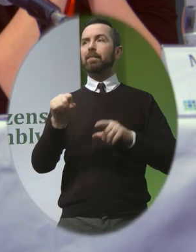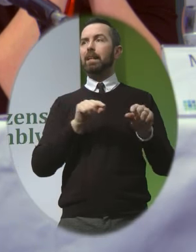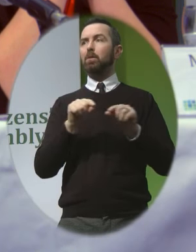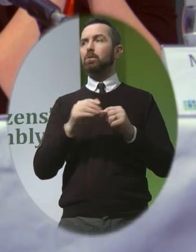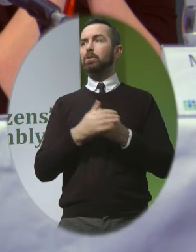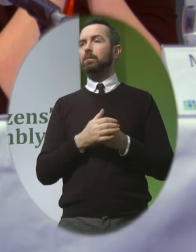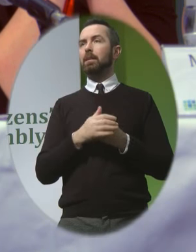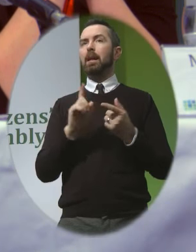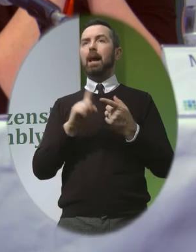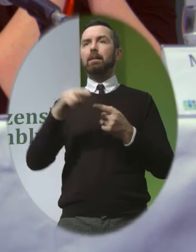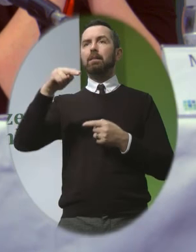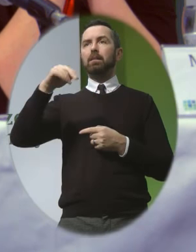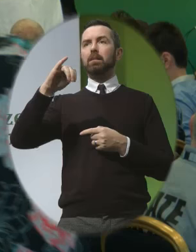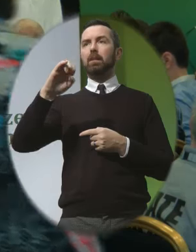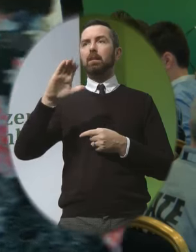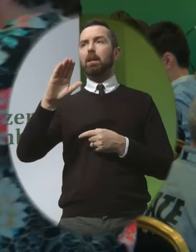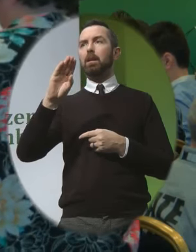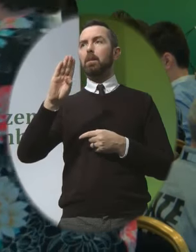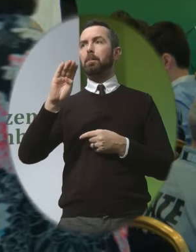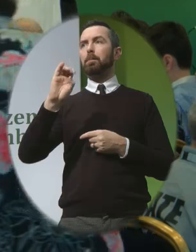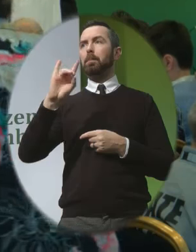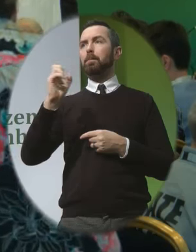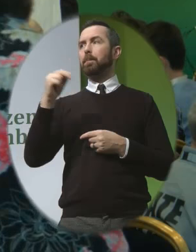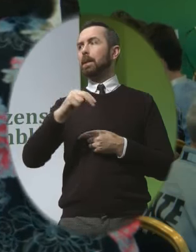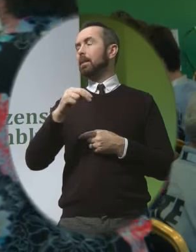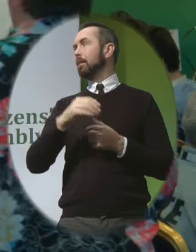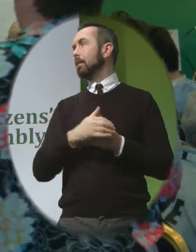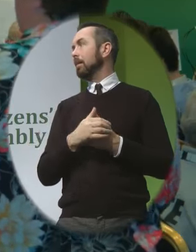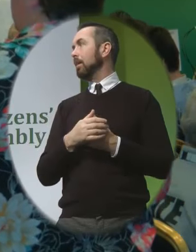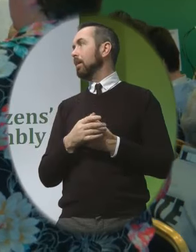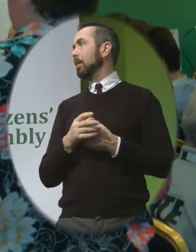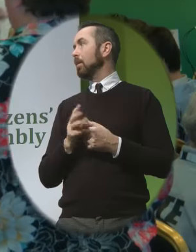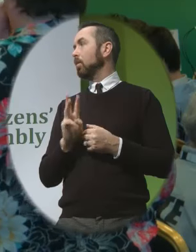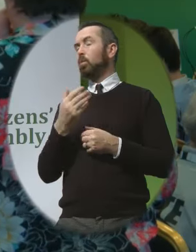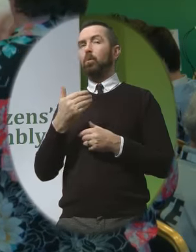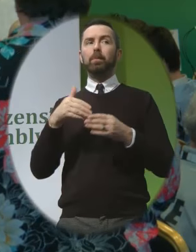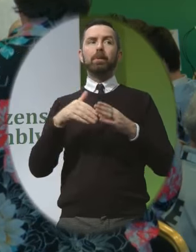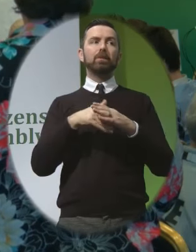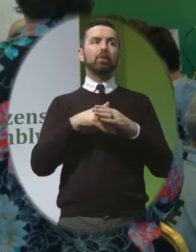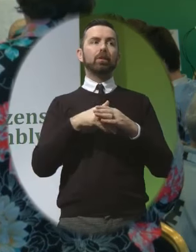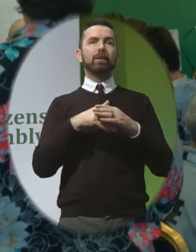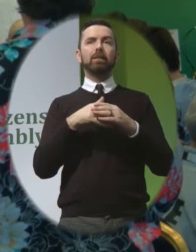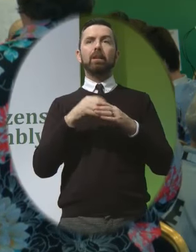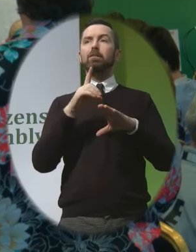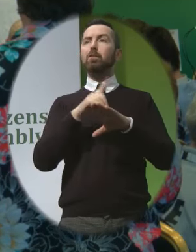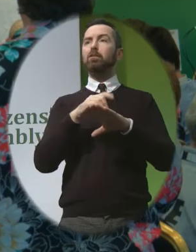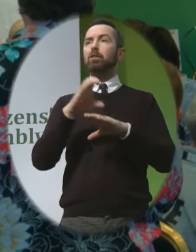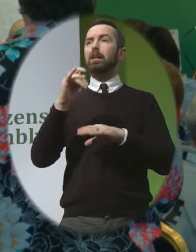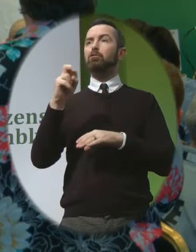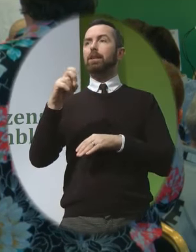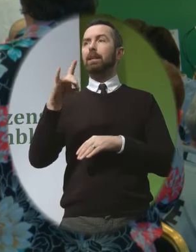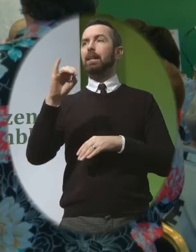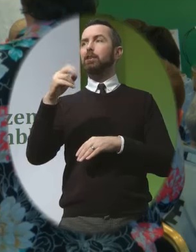Niall Behan is from the Irish Family Planning Association Is joining Dr Katrina